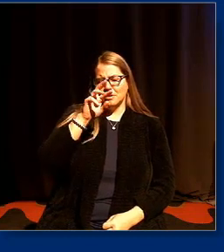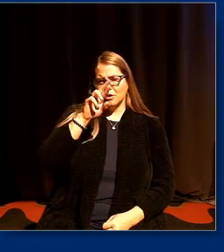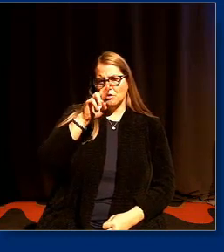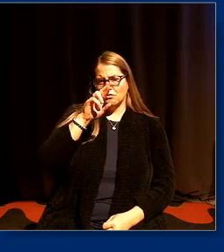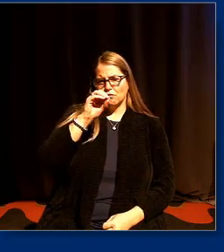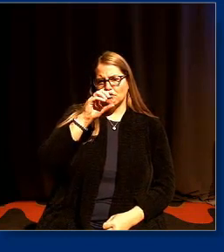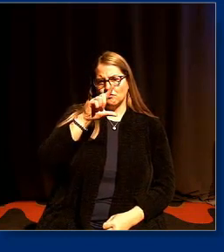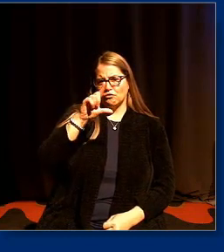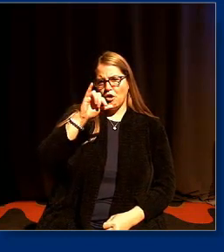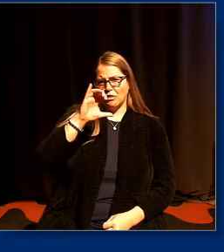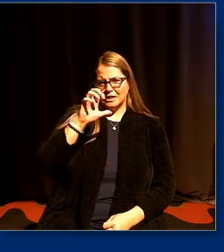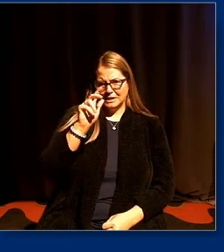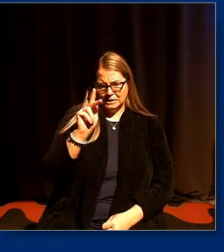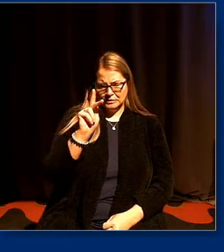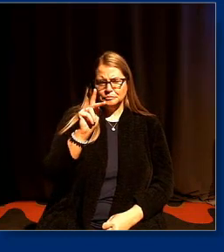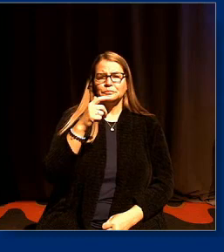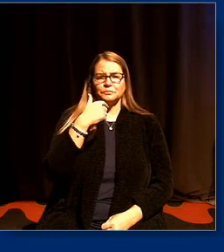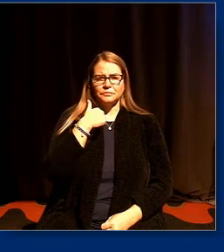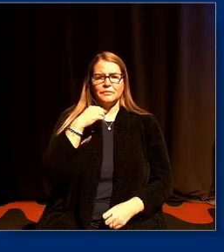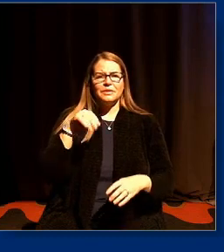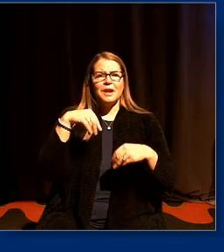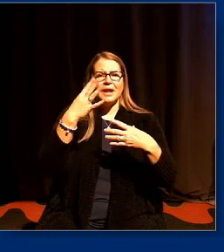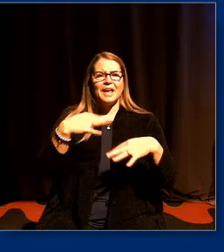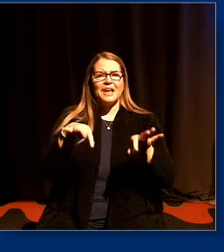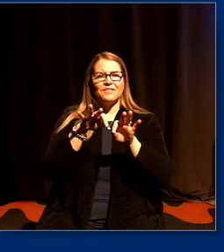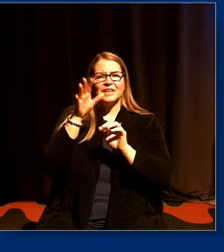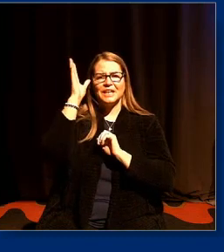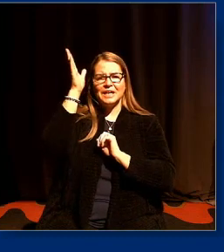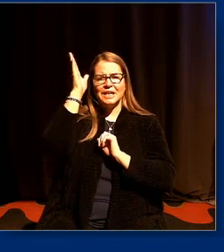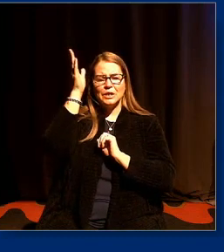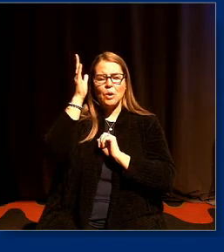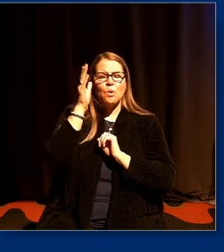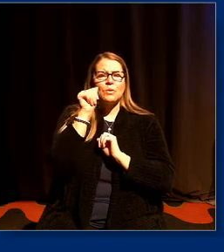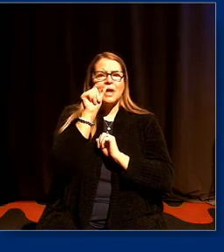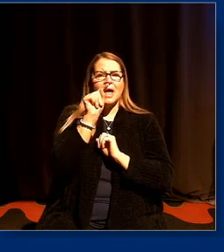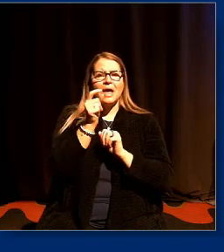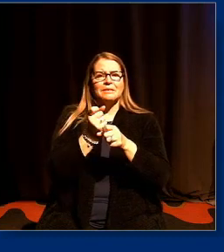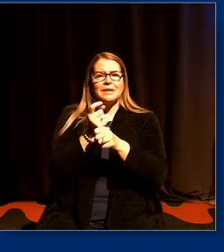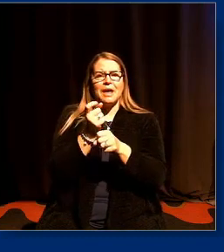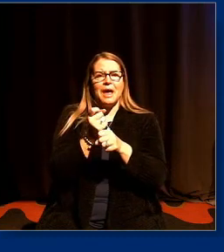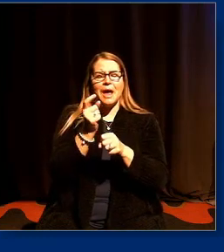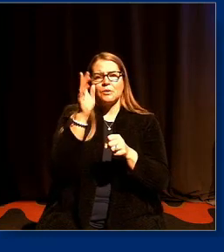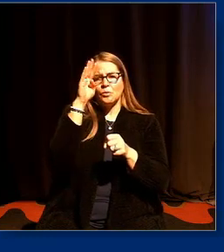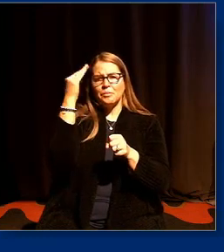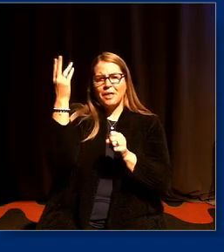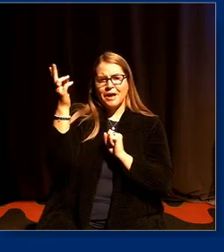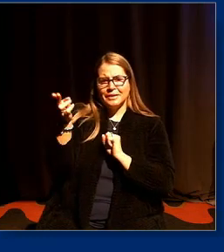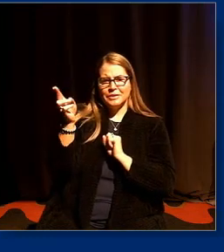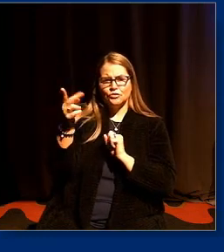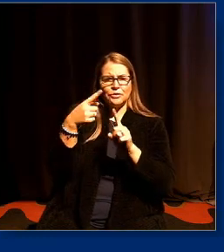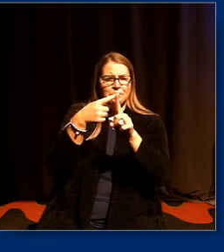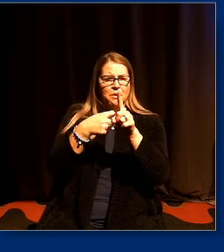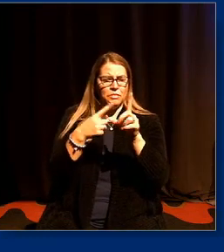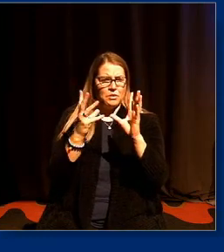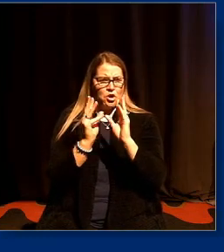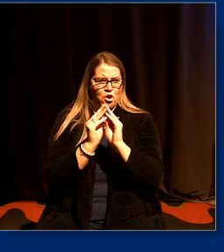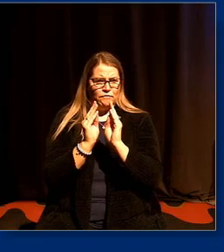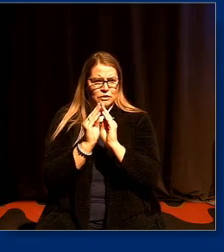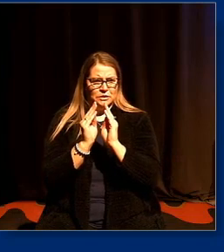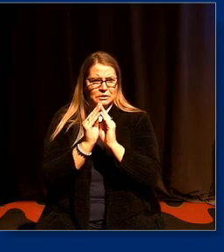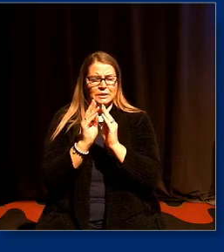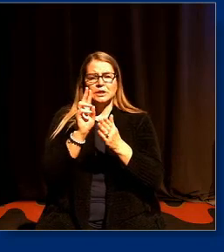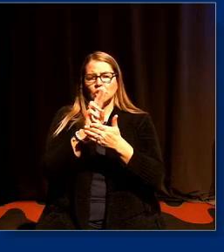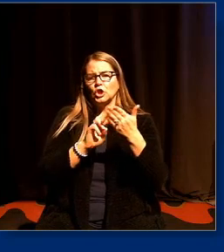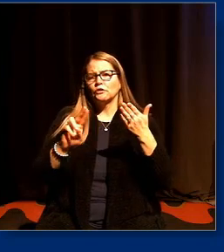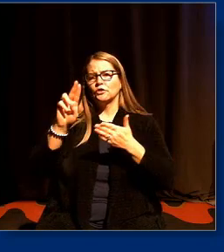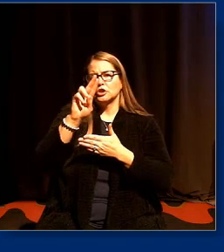uh i delivered the keynote address for the annual black history month conference at the